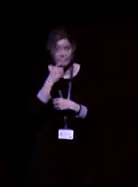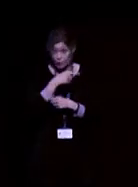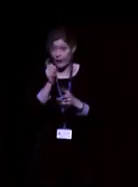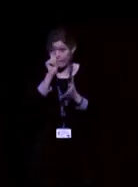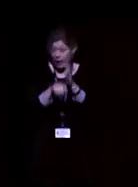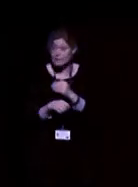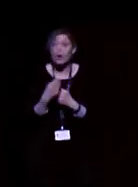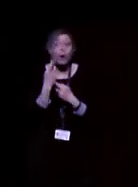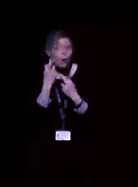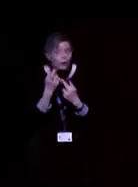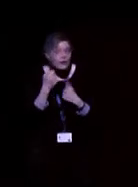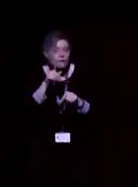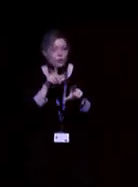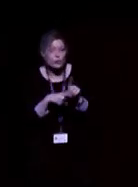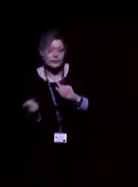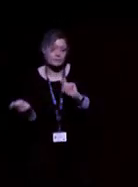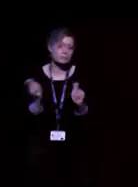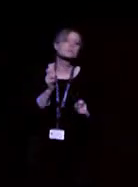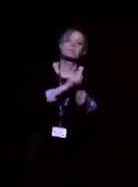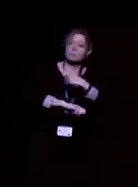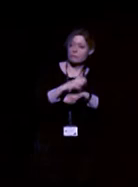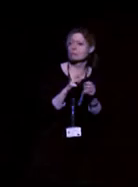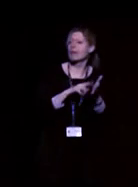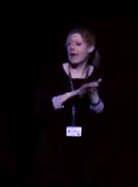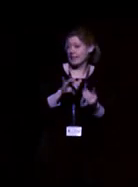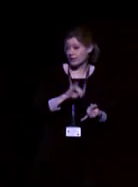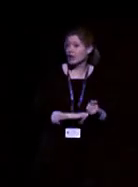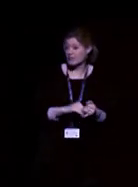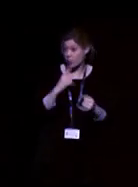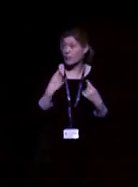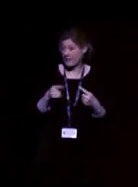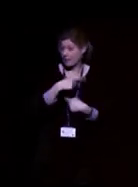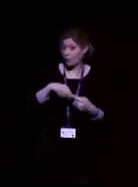time, they will become available to the NHS market.